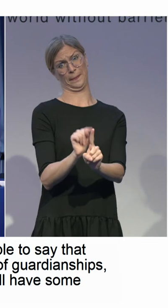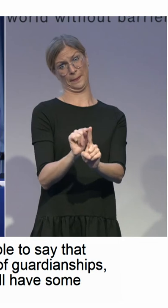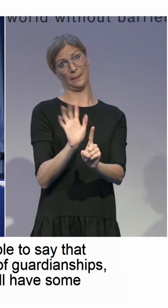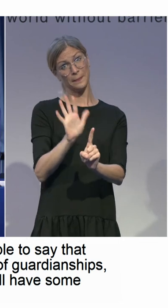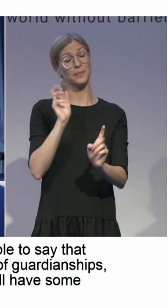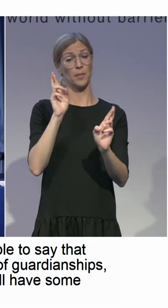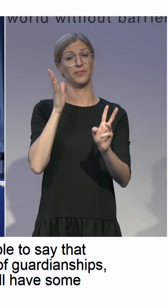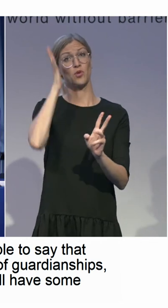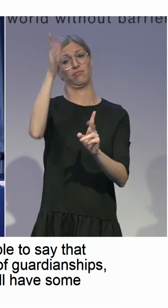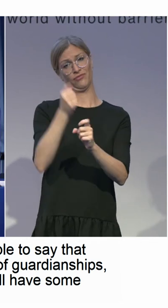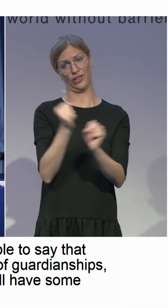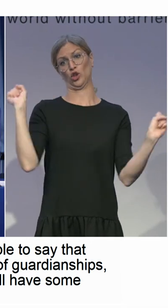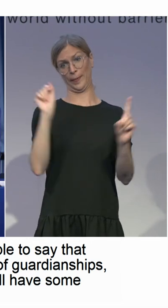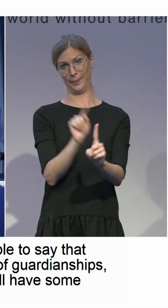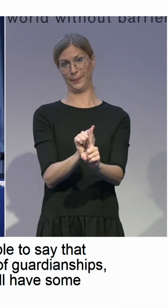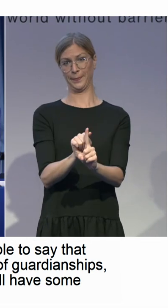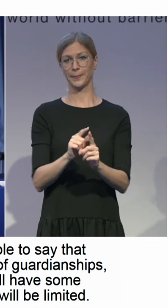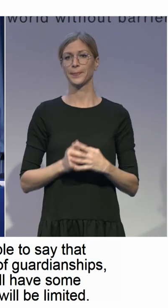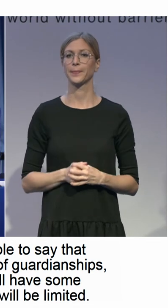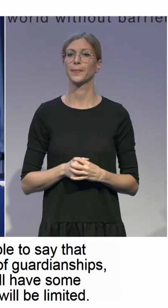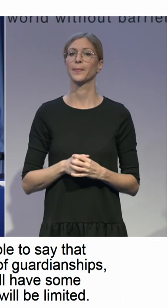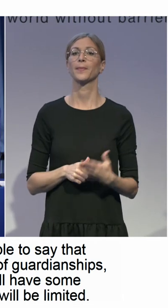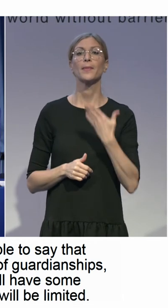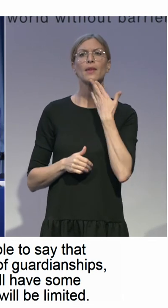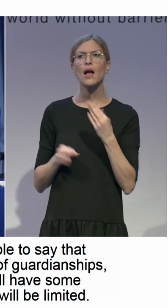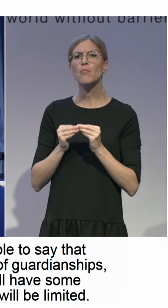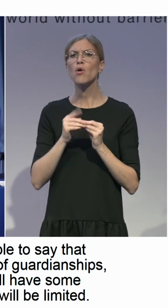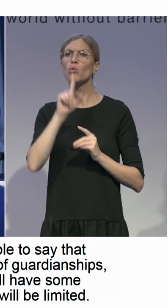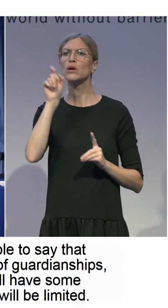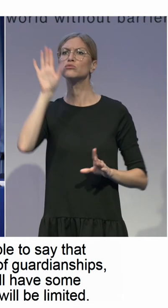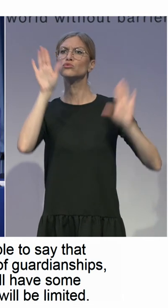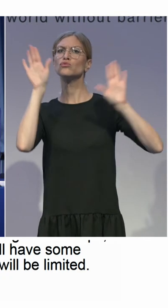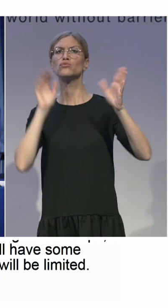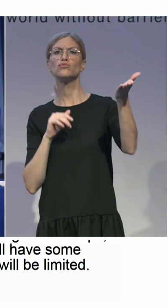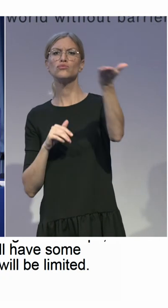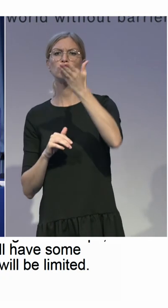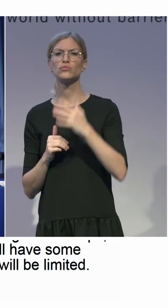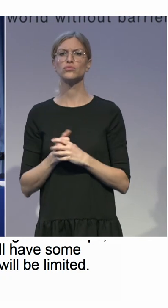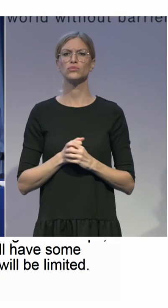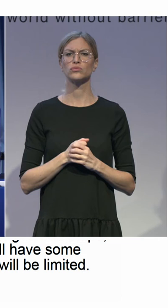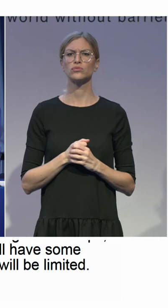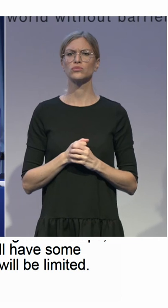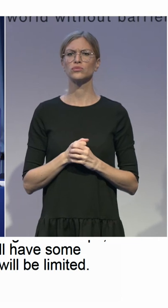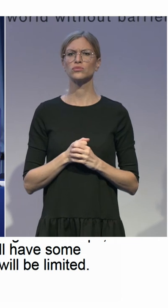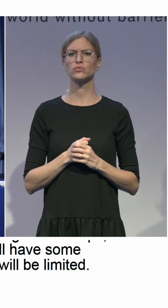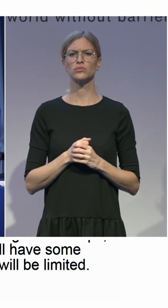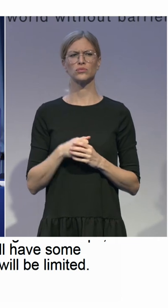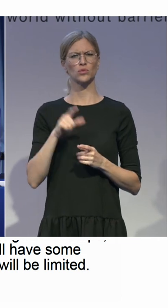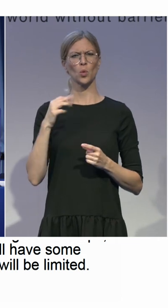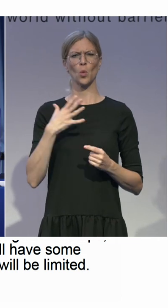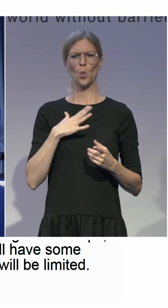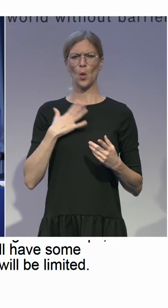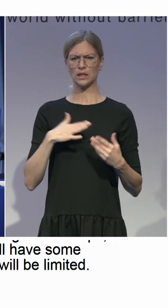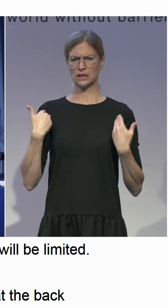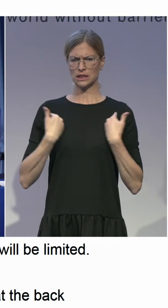More questions, remarks? I see someone in the very back with a white shirt or at least light